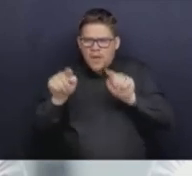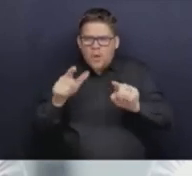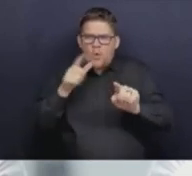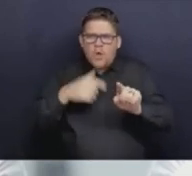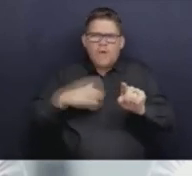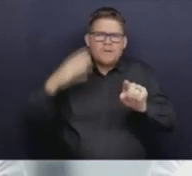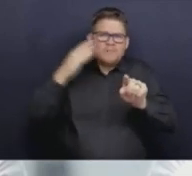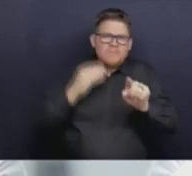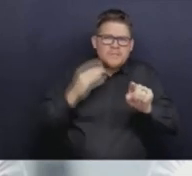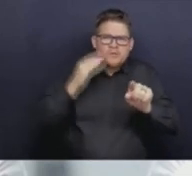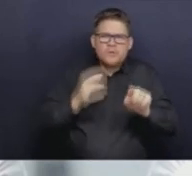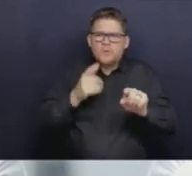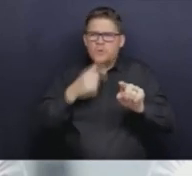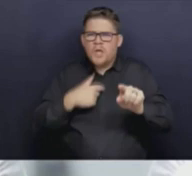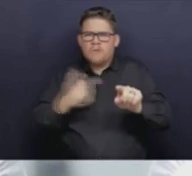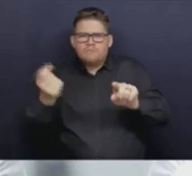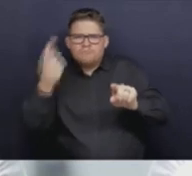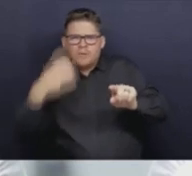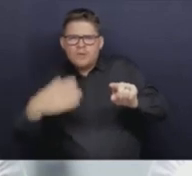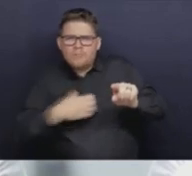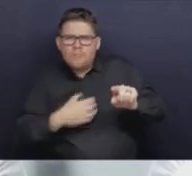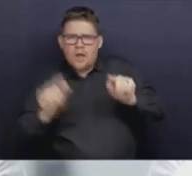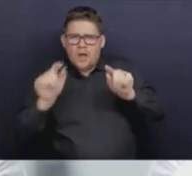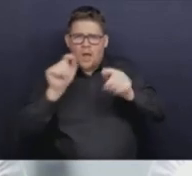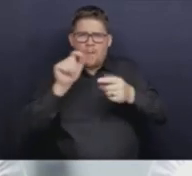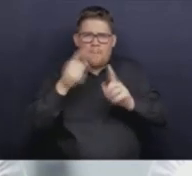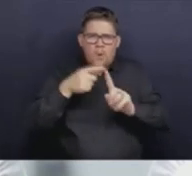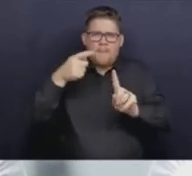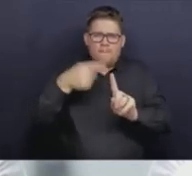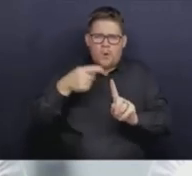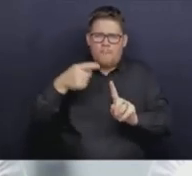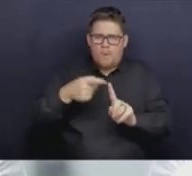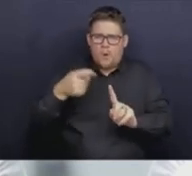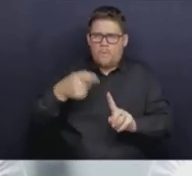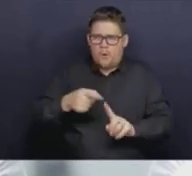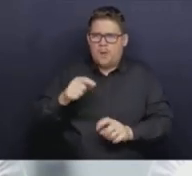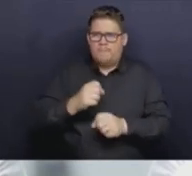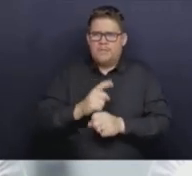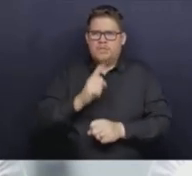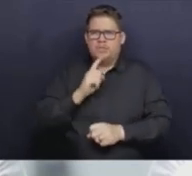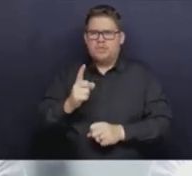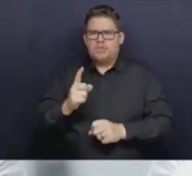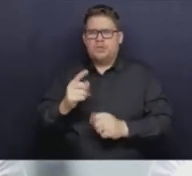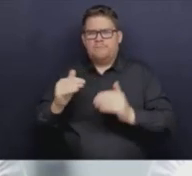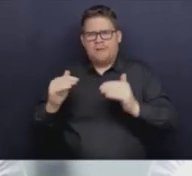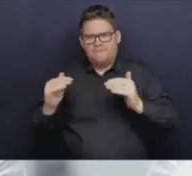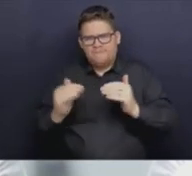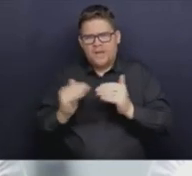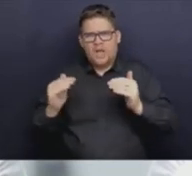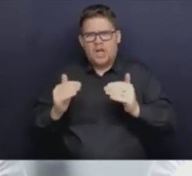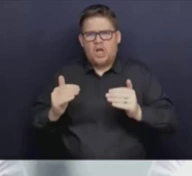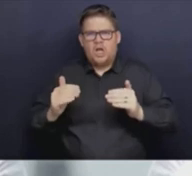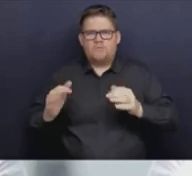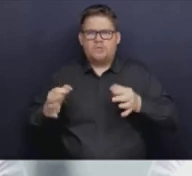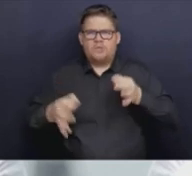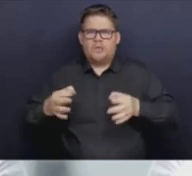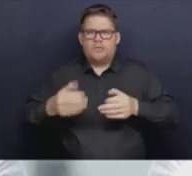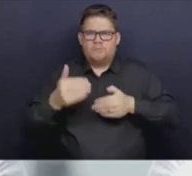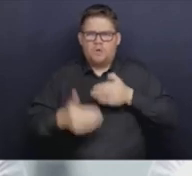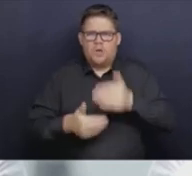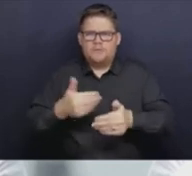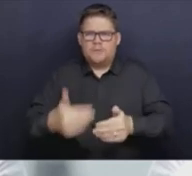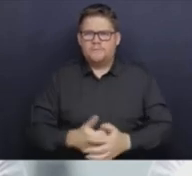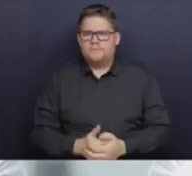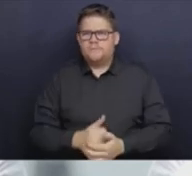process and to ensure that justice is brought to those processes, not just for health professionals, but health professionals and